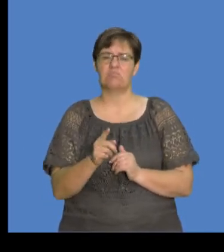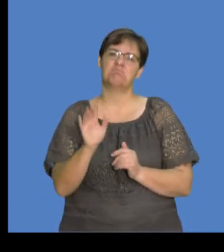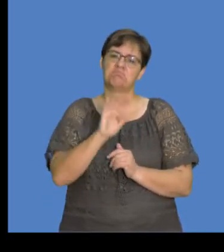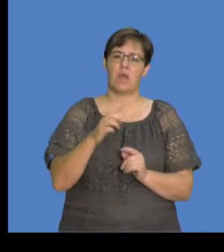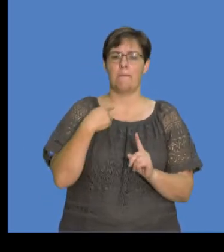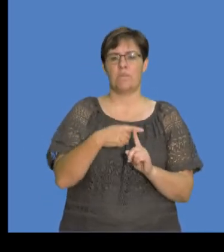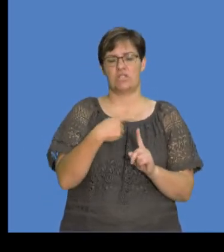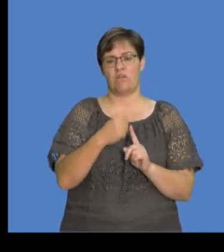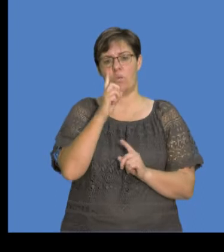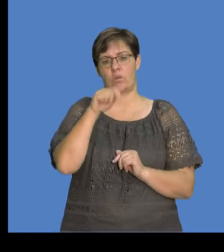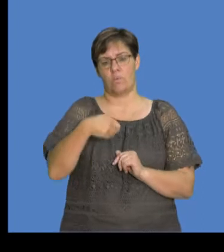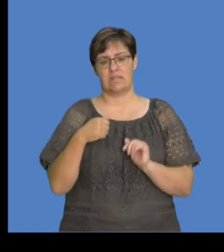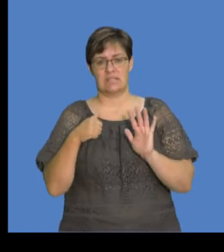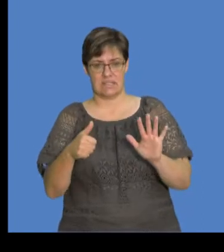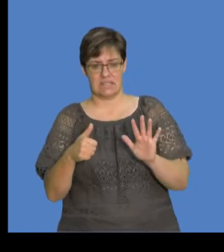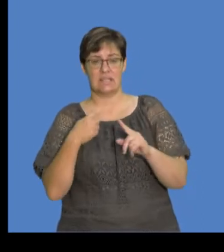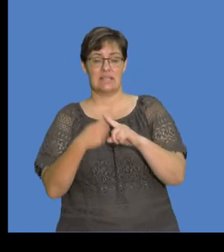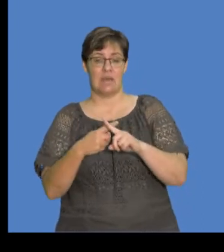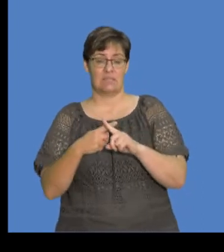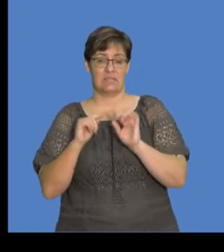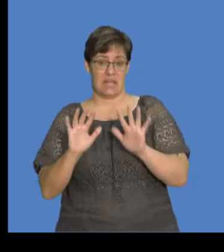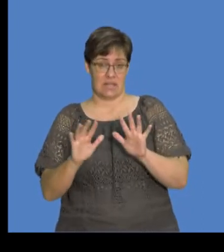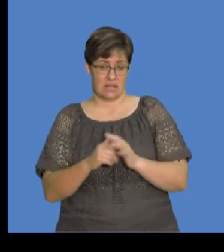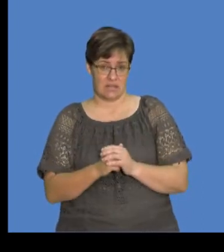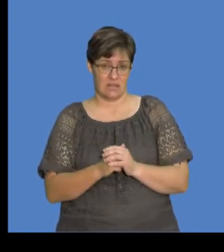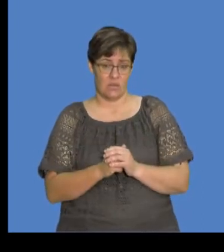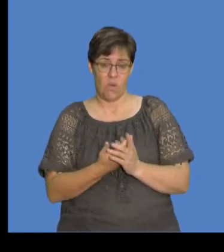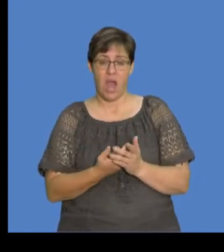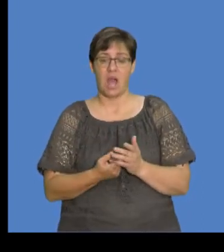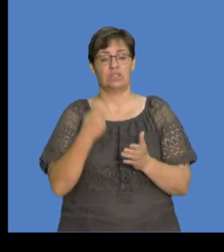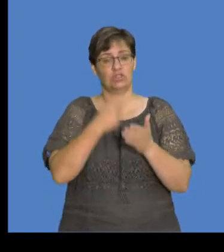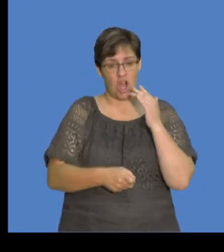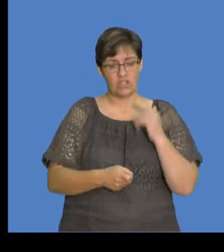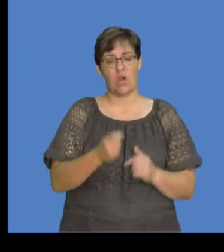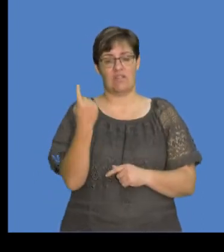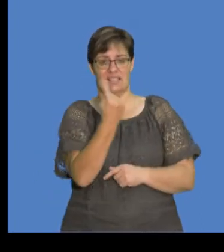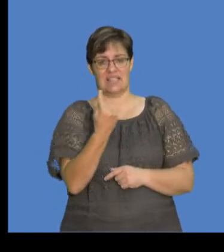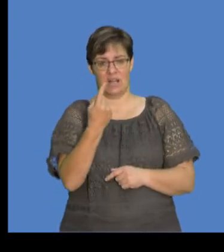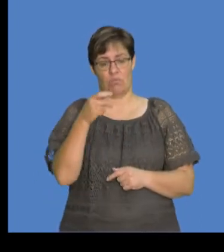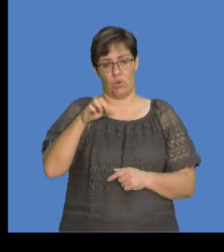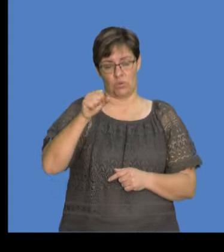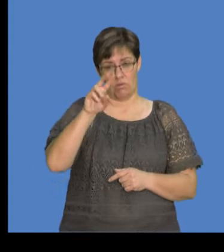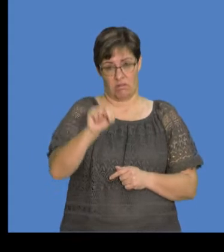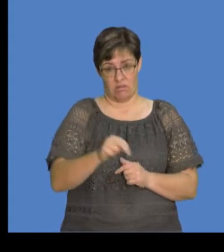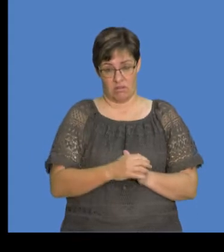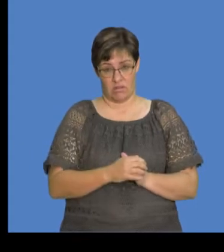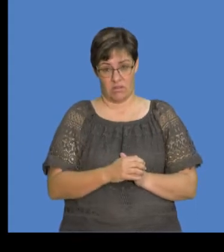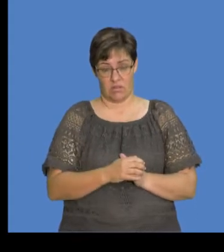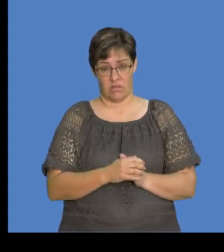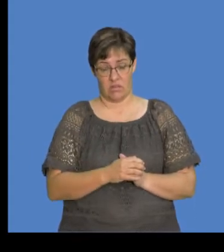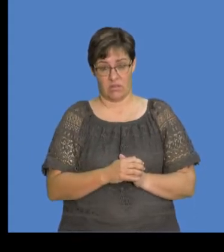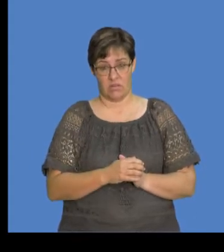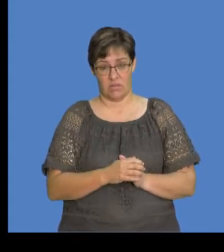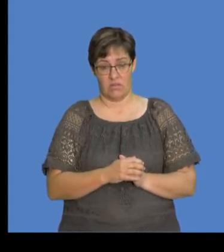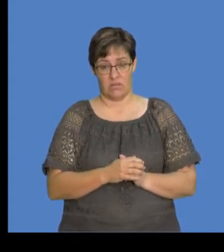it's going to be positive 1,6 times 10 because that's the charge of a single proton, right? So if